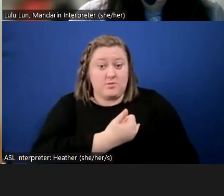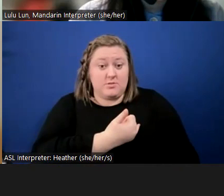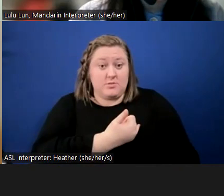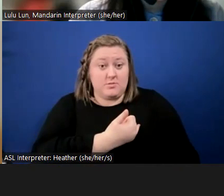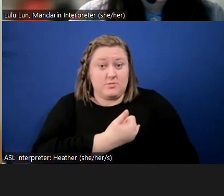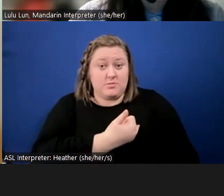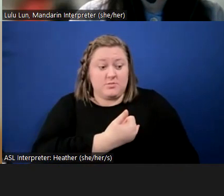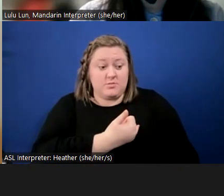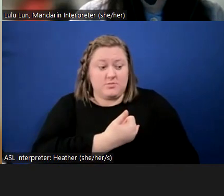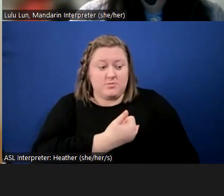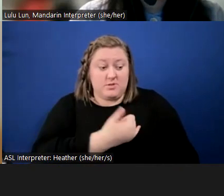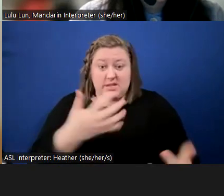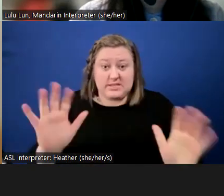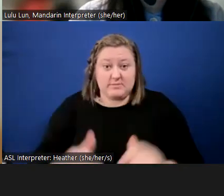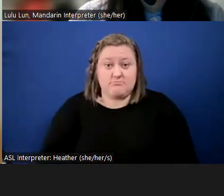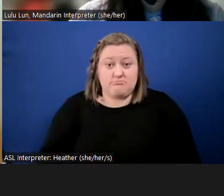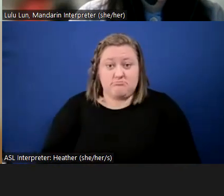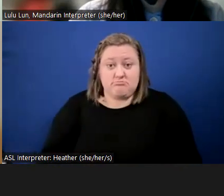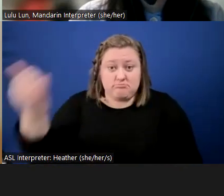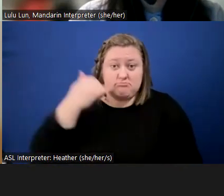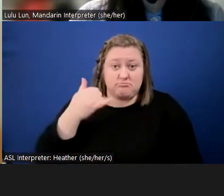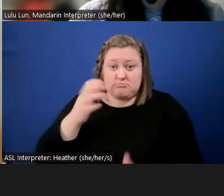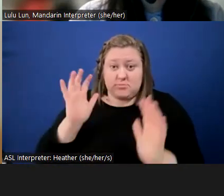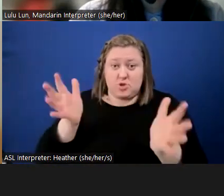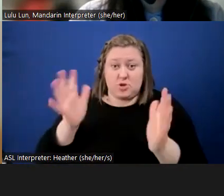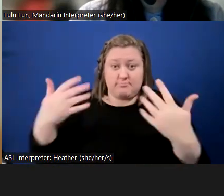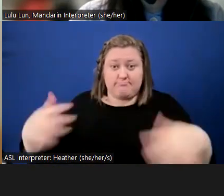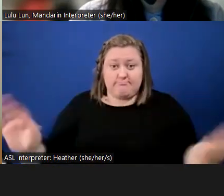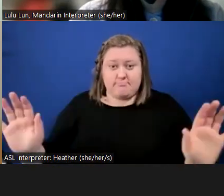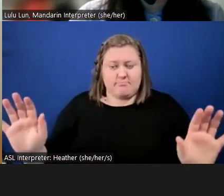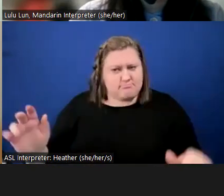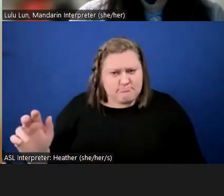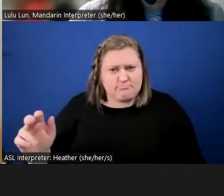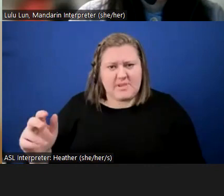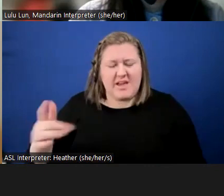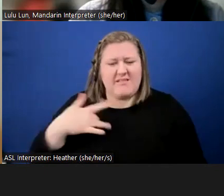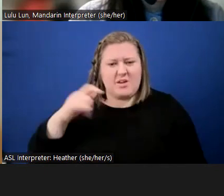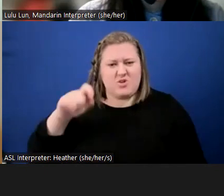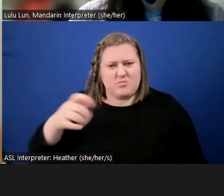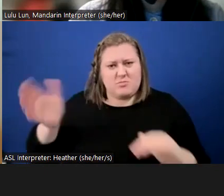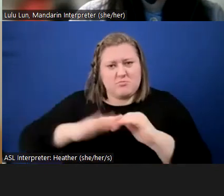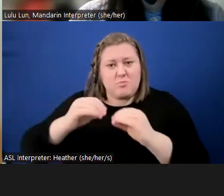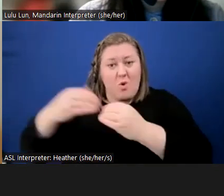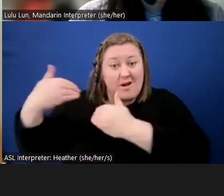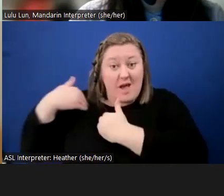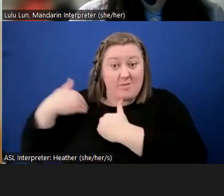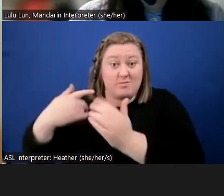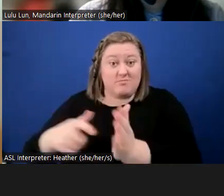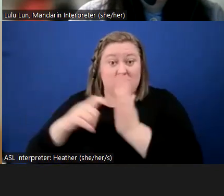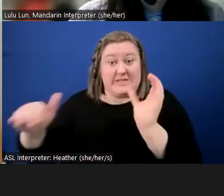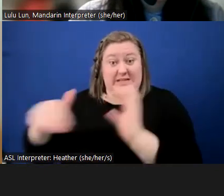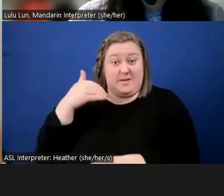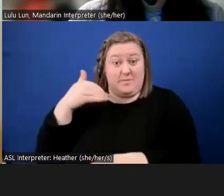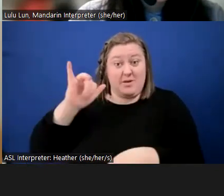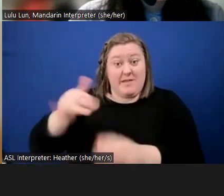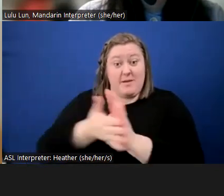And that's the end of it. That's all you hear from them. I feel like they should be more accountable and maybe answer via email where it's a public